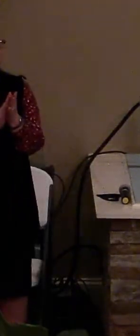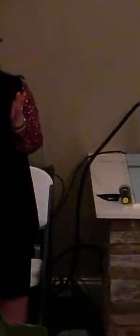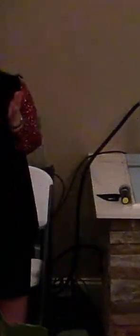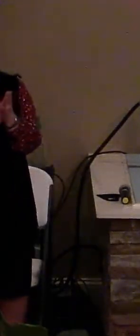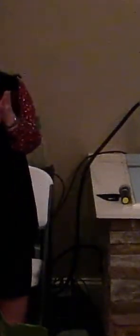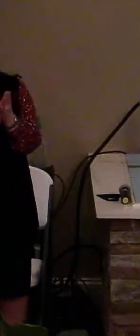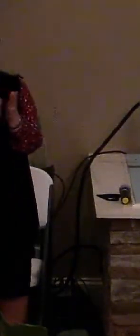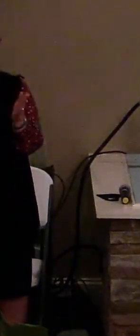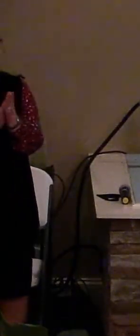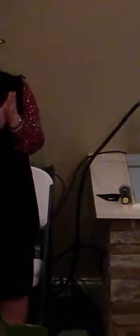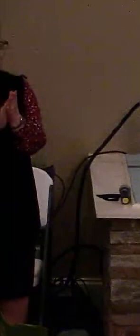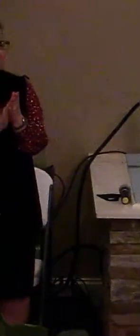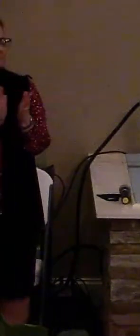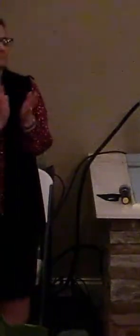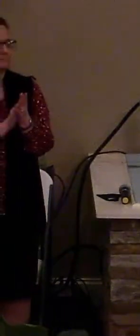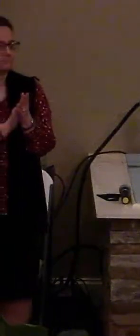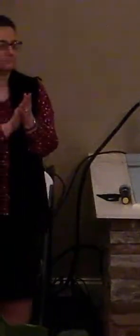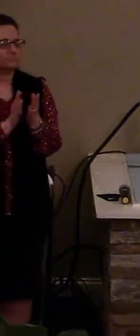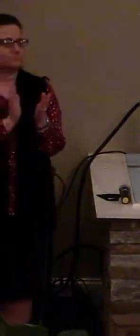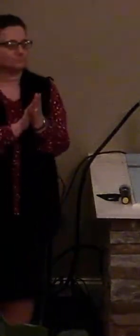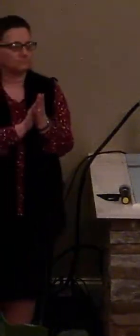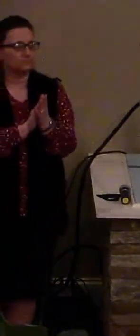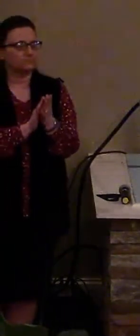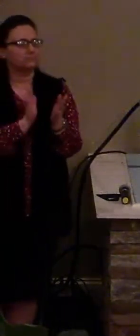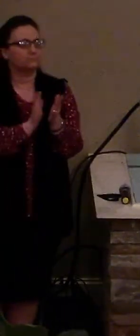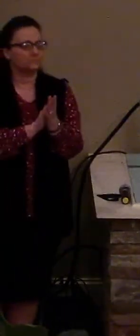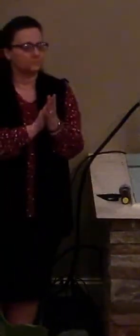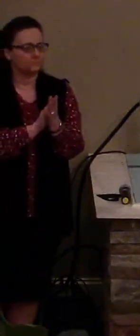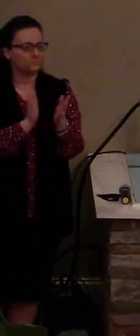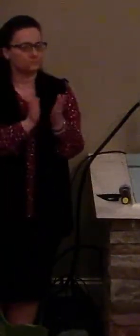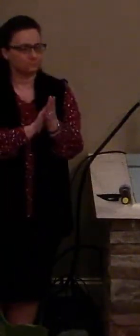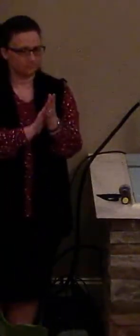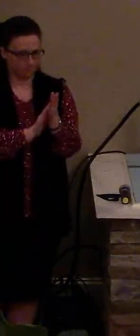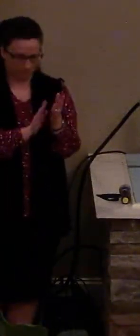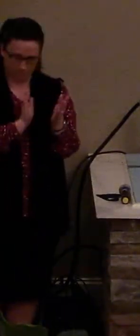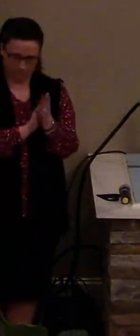but when I was stumpled, then I was on so down,